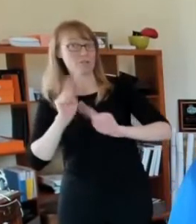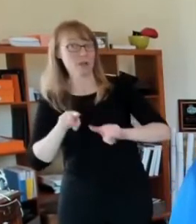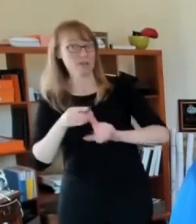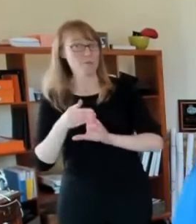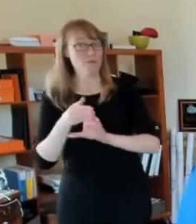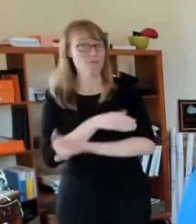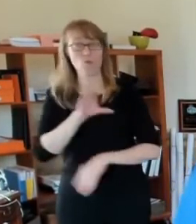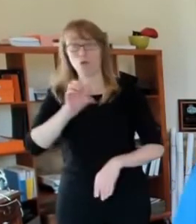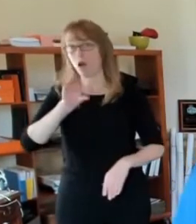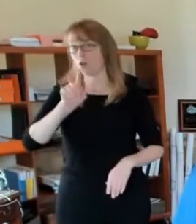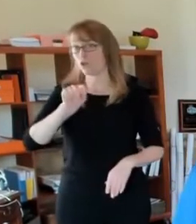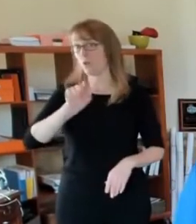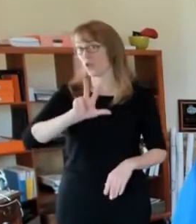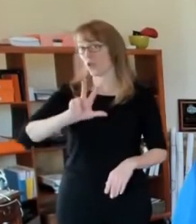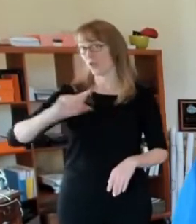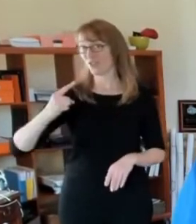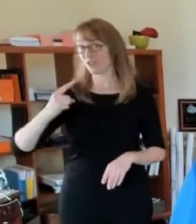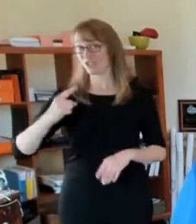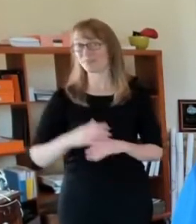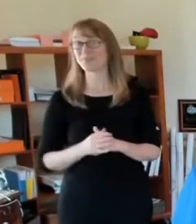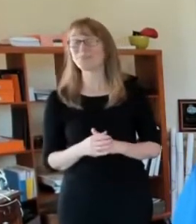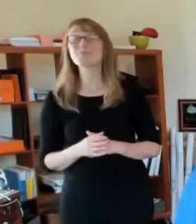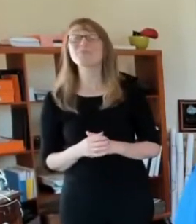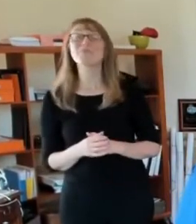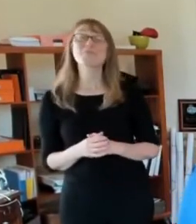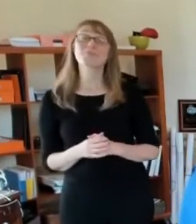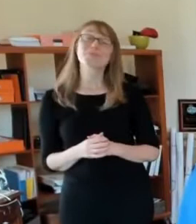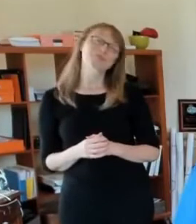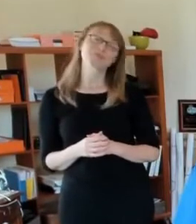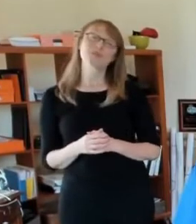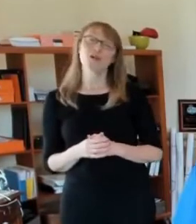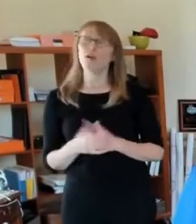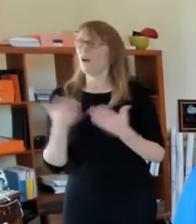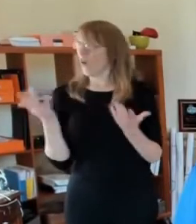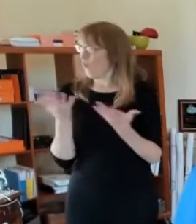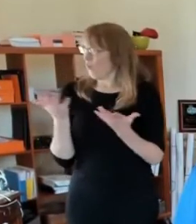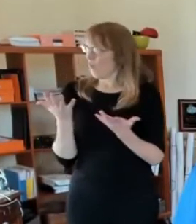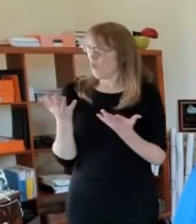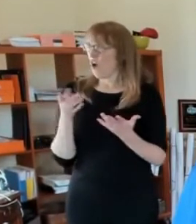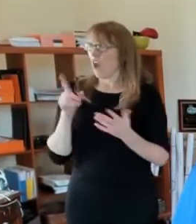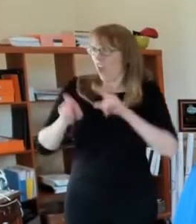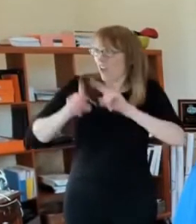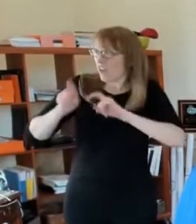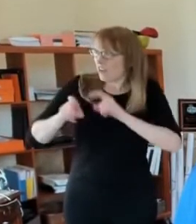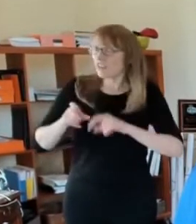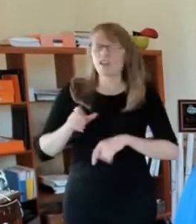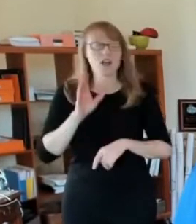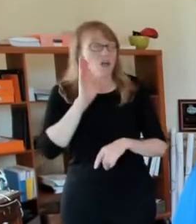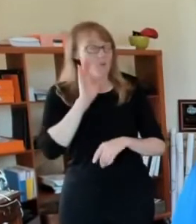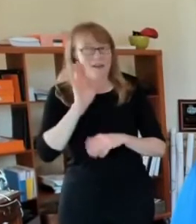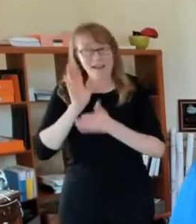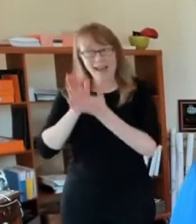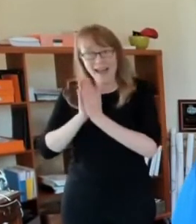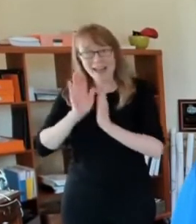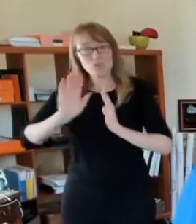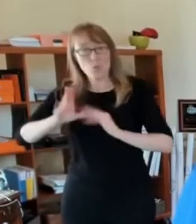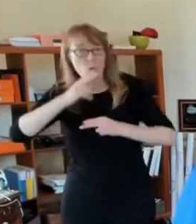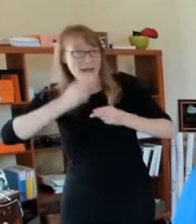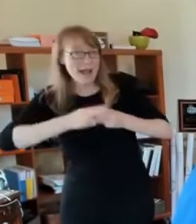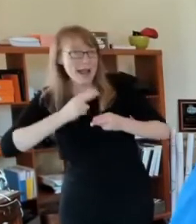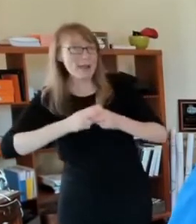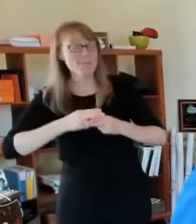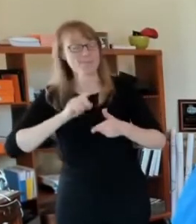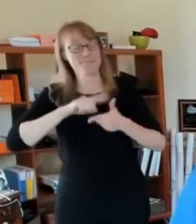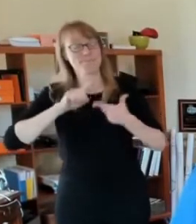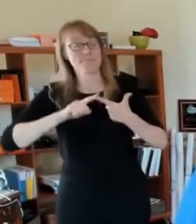me to provide? They're very interested in your name, your address, your date of birth, and then a few